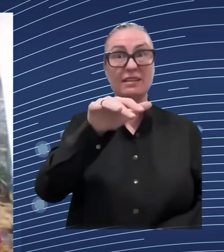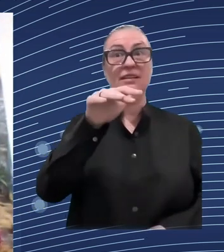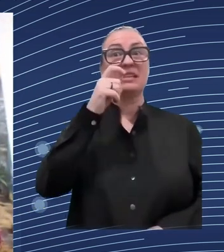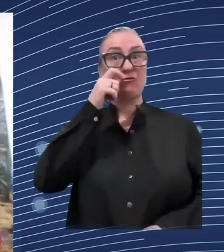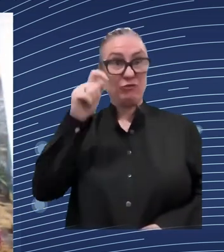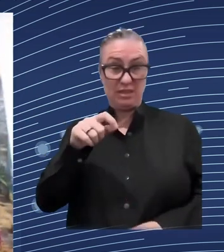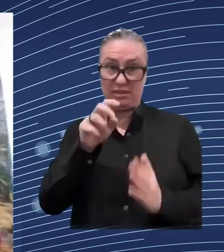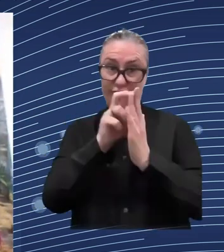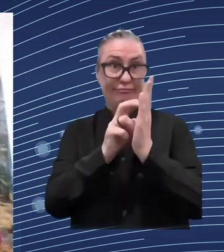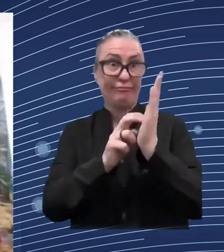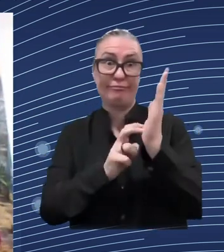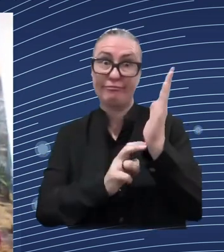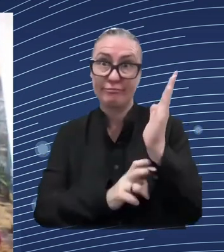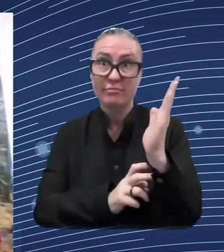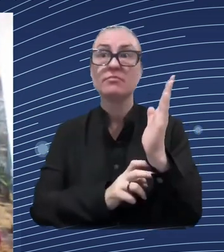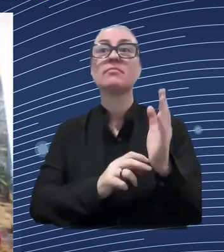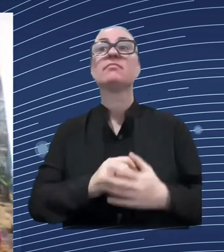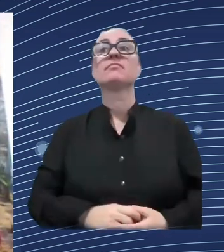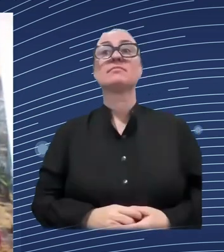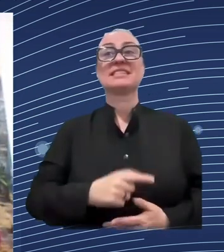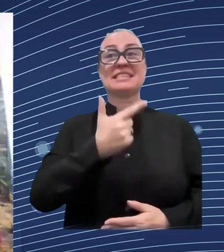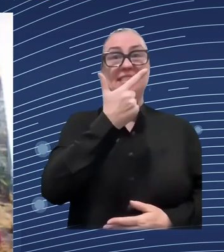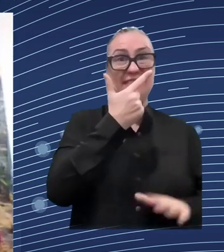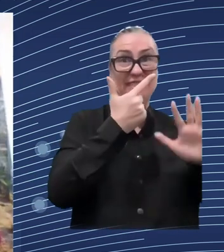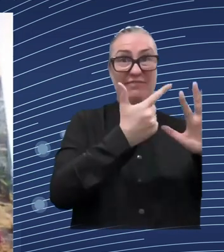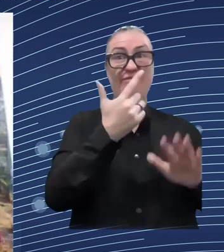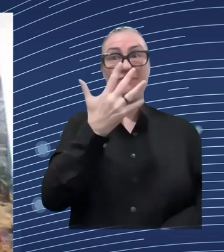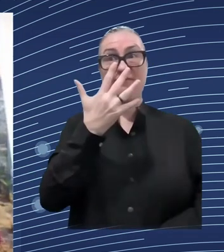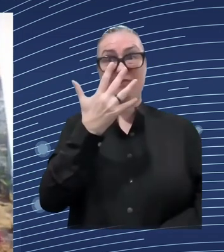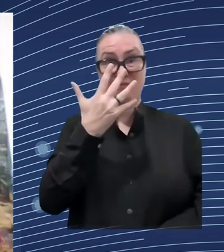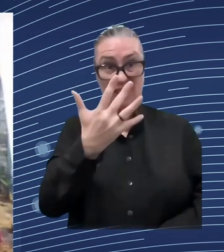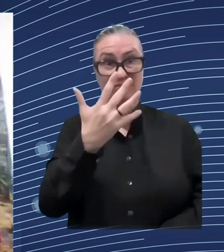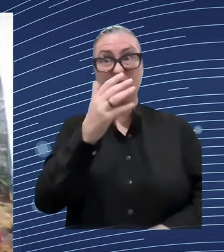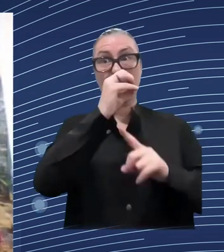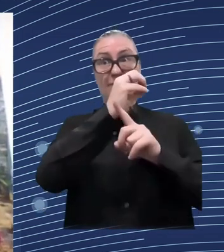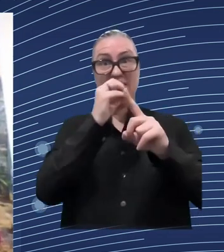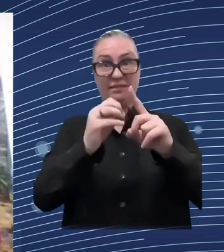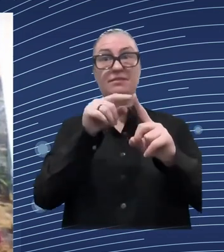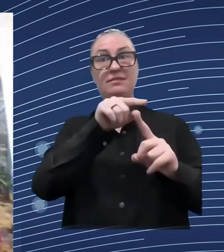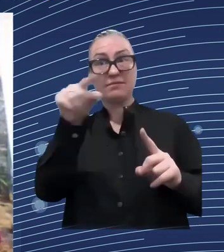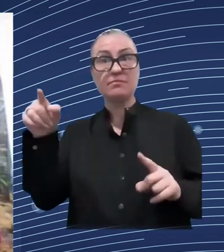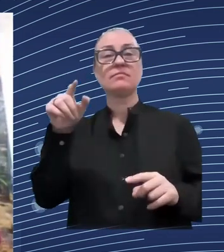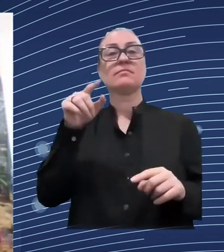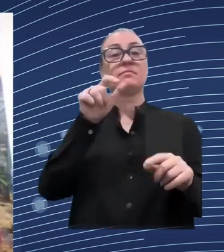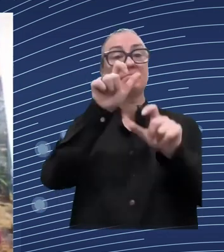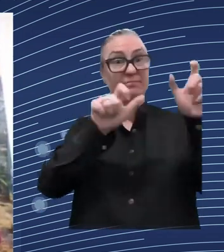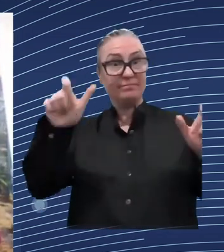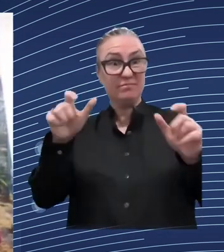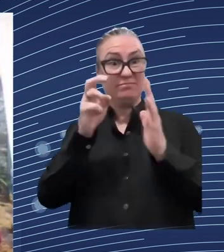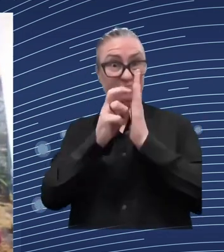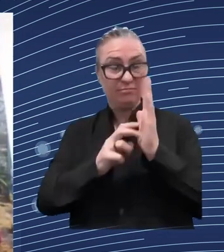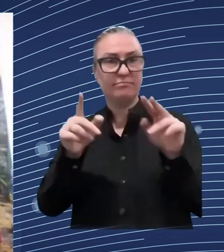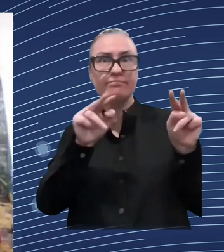more than 70 is seven uh million uh uh idps uh person and uh